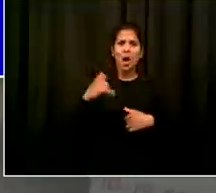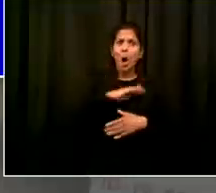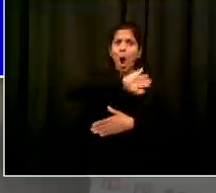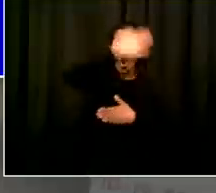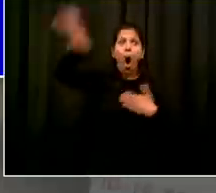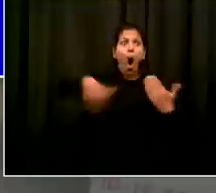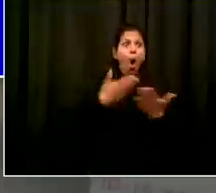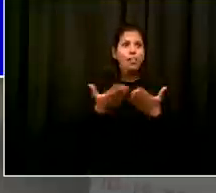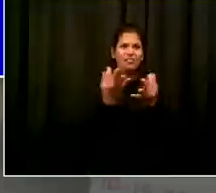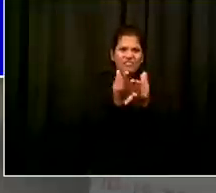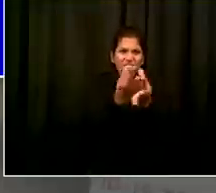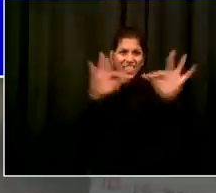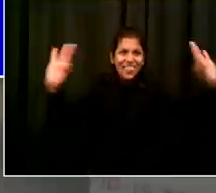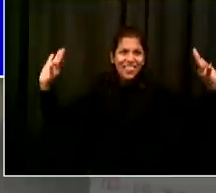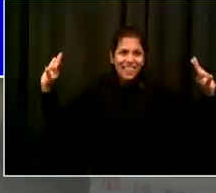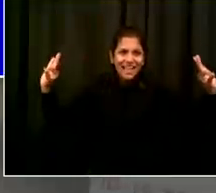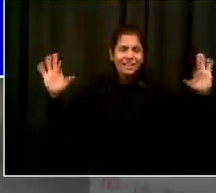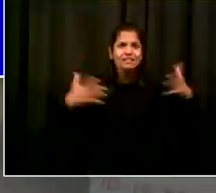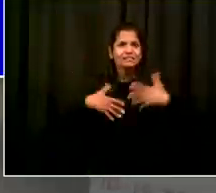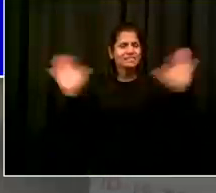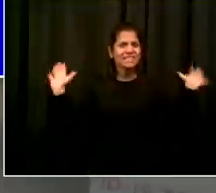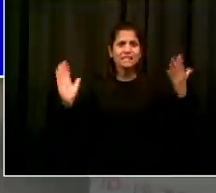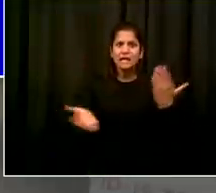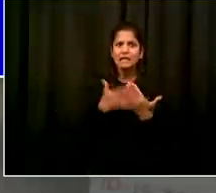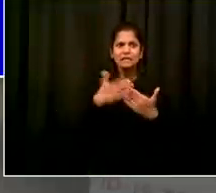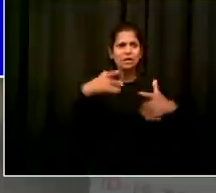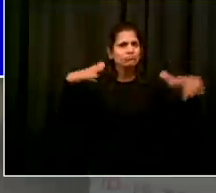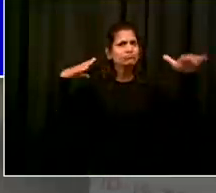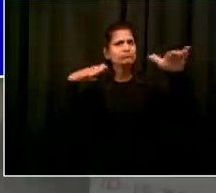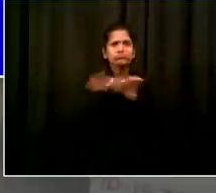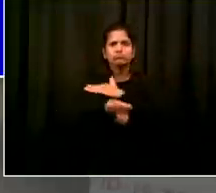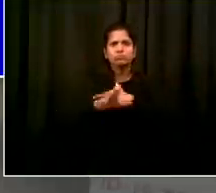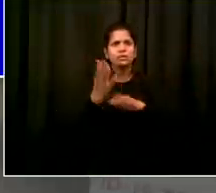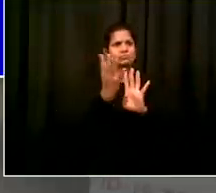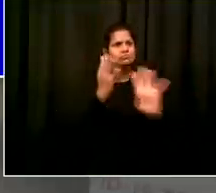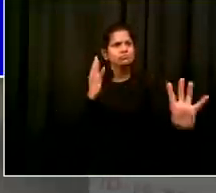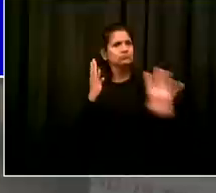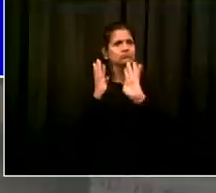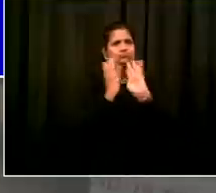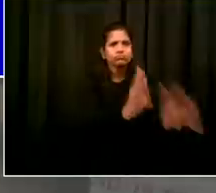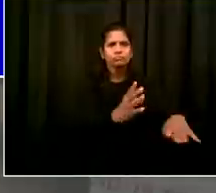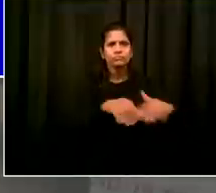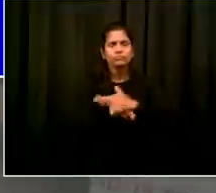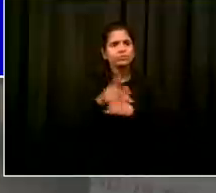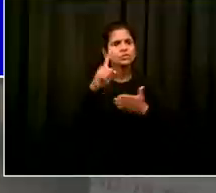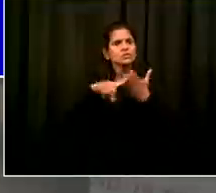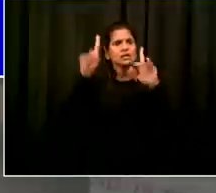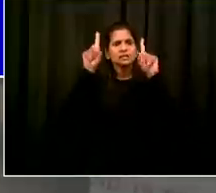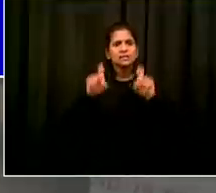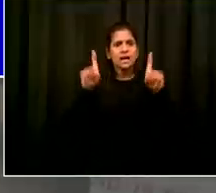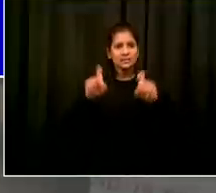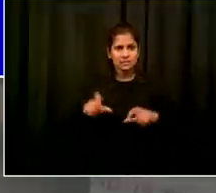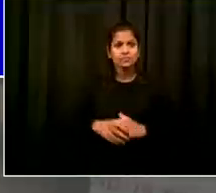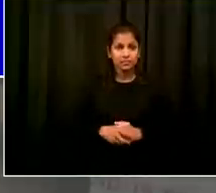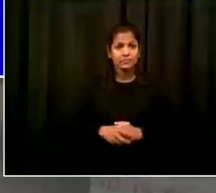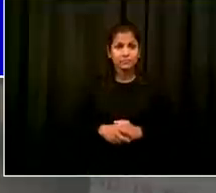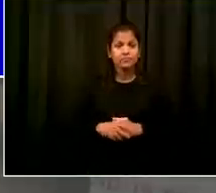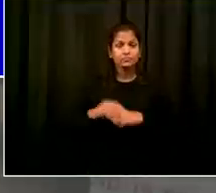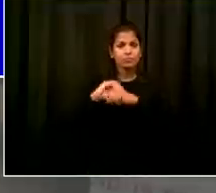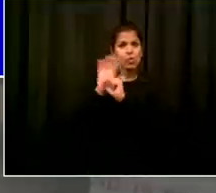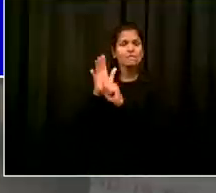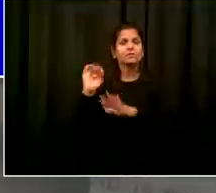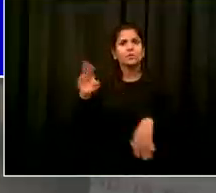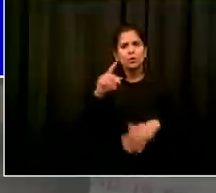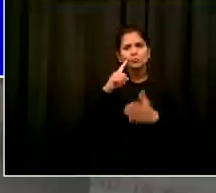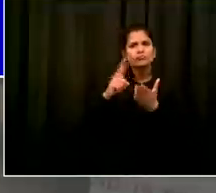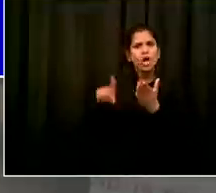so really want to encourage people live in those housing developments or nearby come on over get tested it'll be a really good thing to